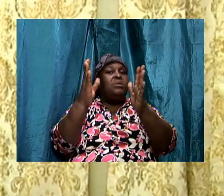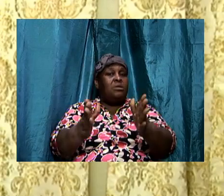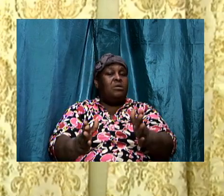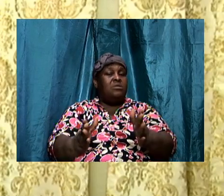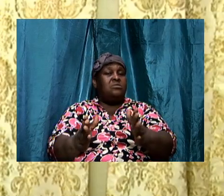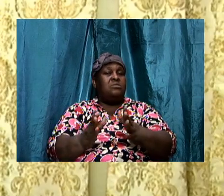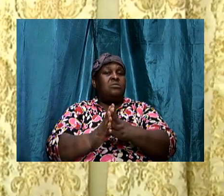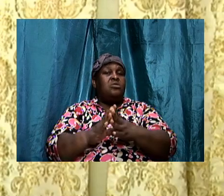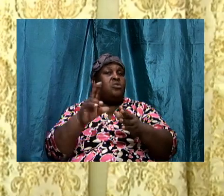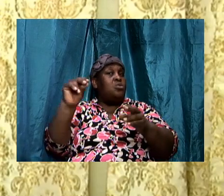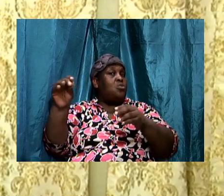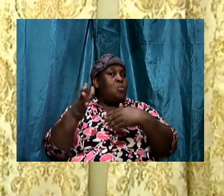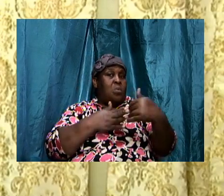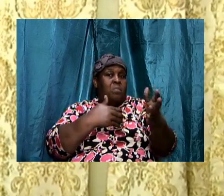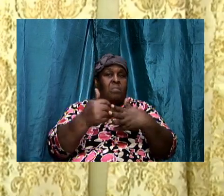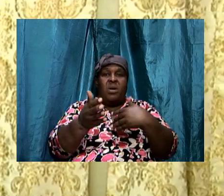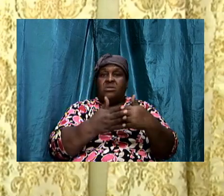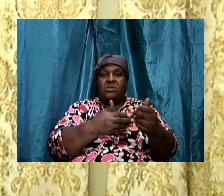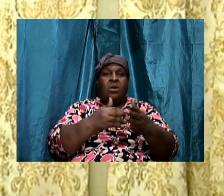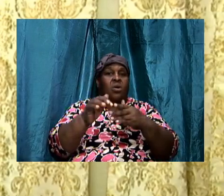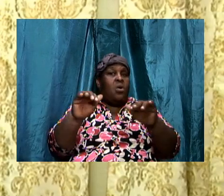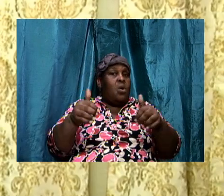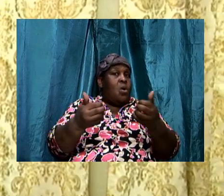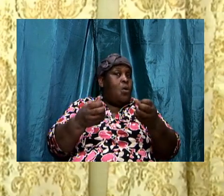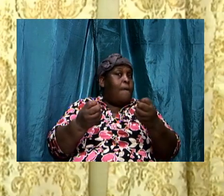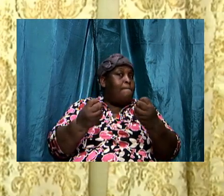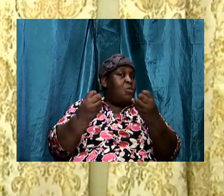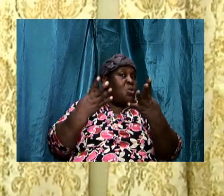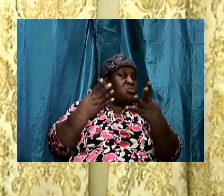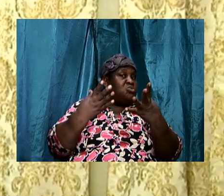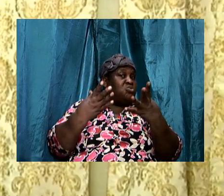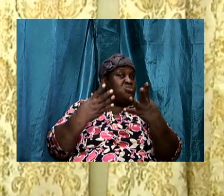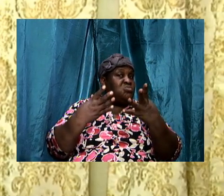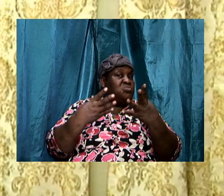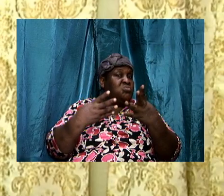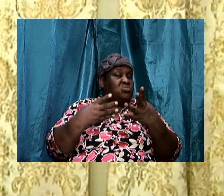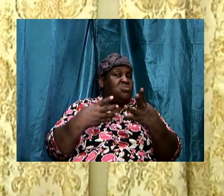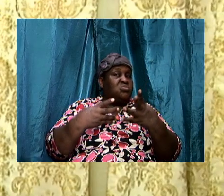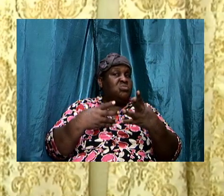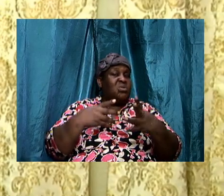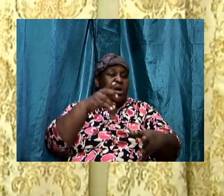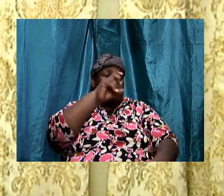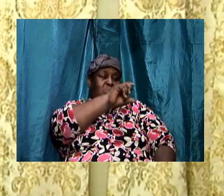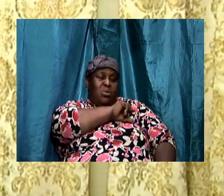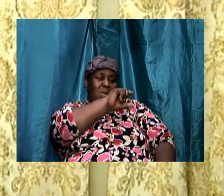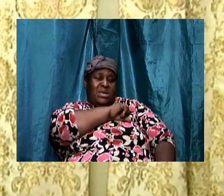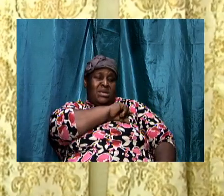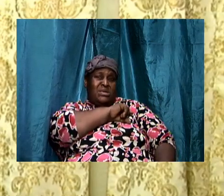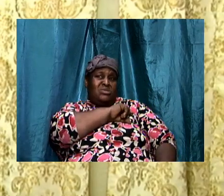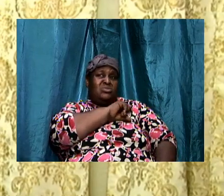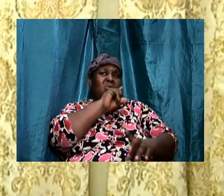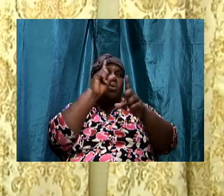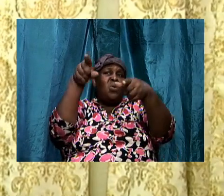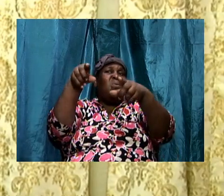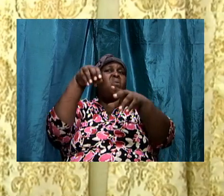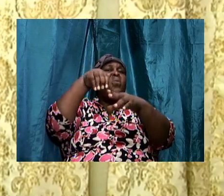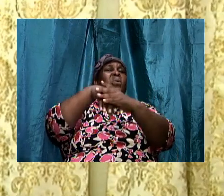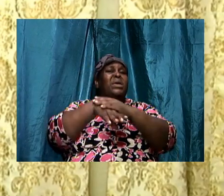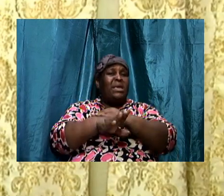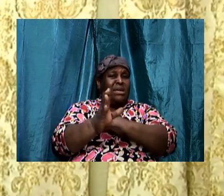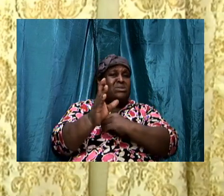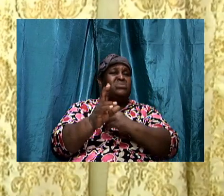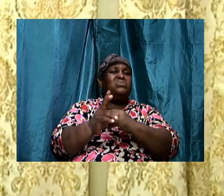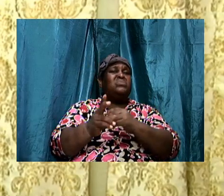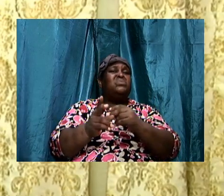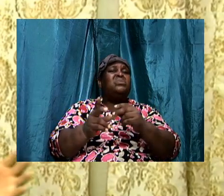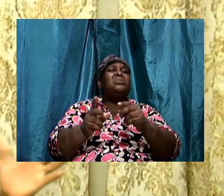it doesn't matter how much and you tell me a police goes into a particular local